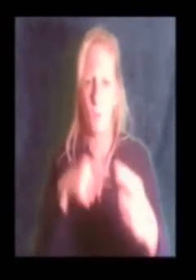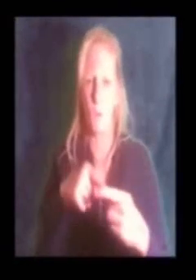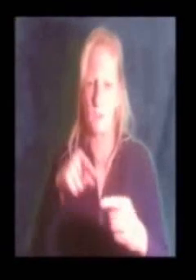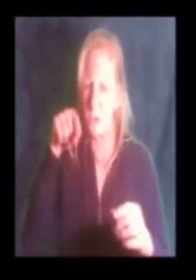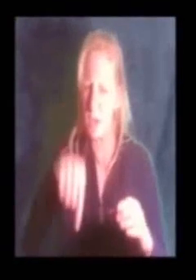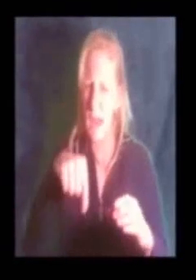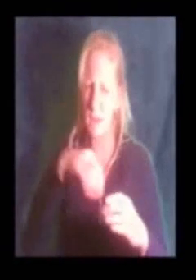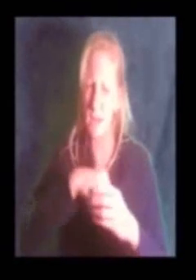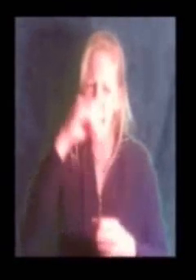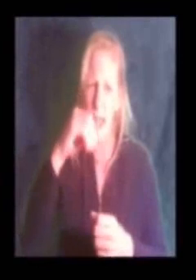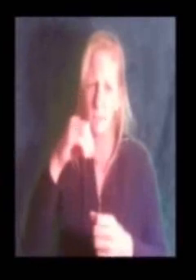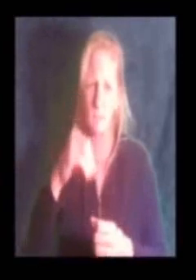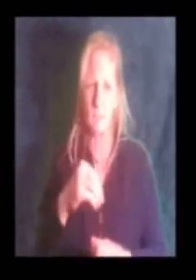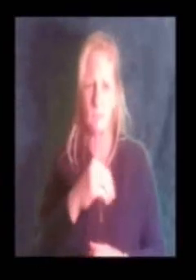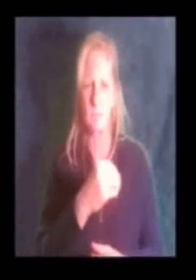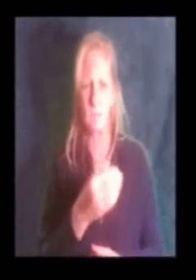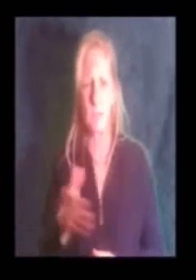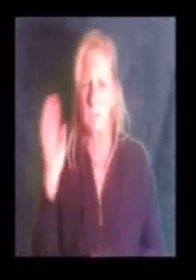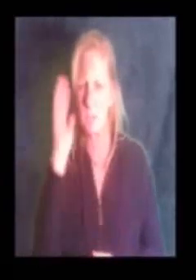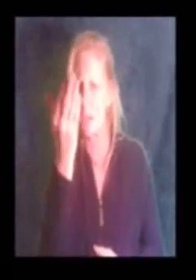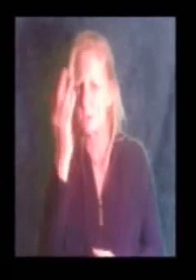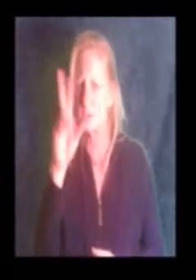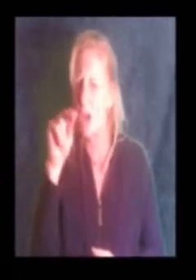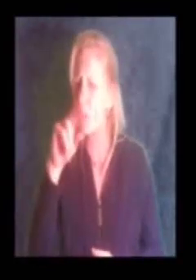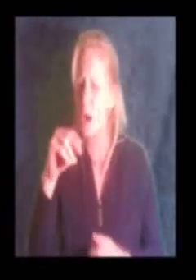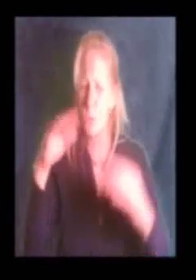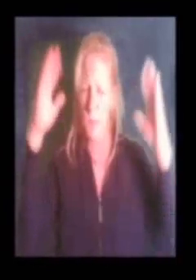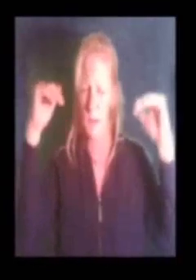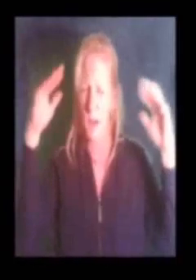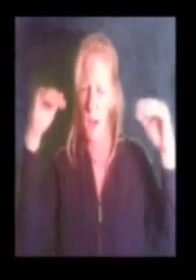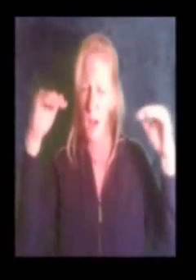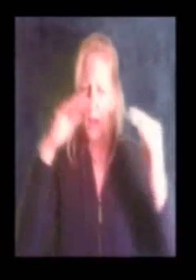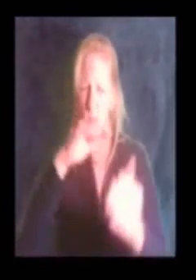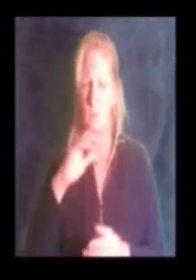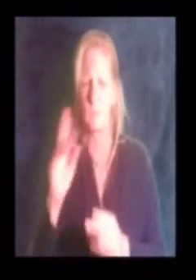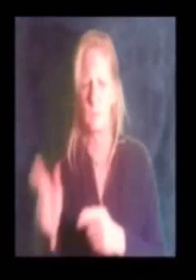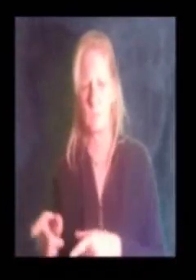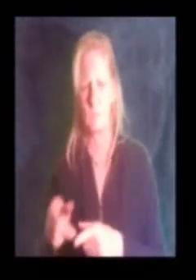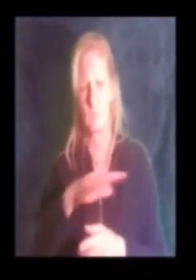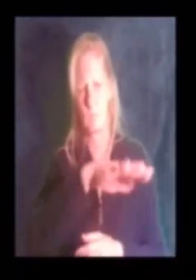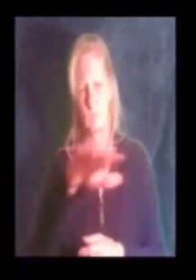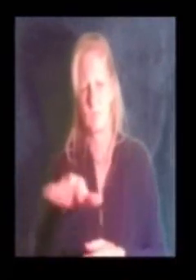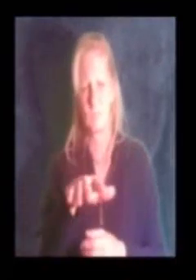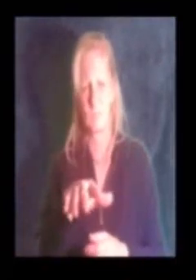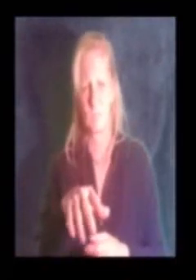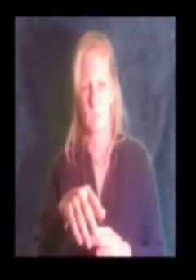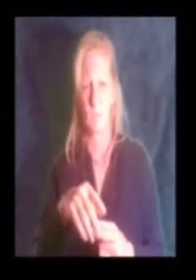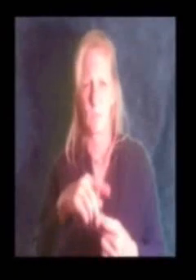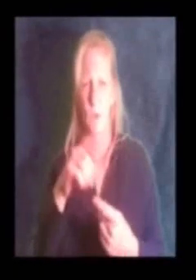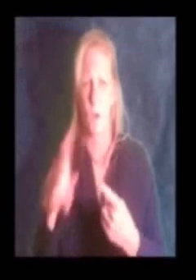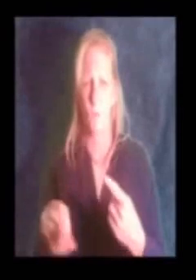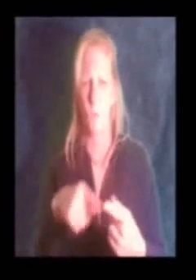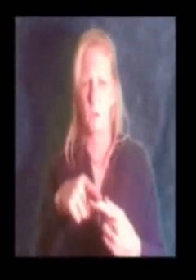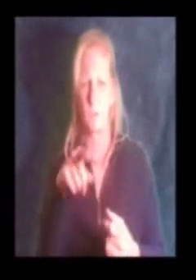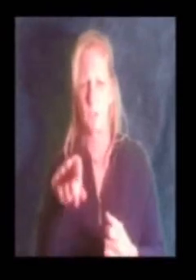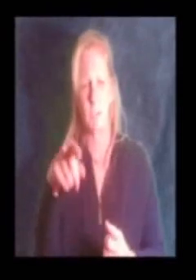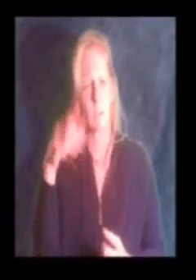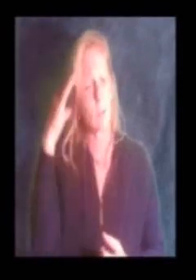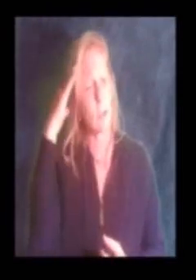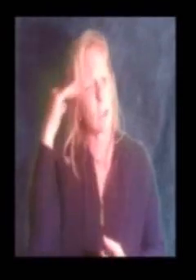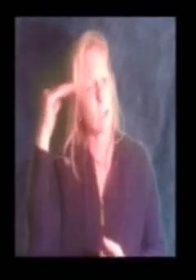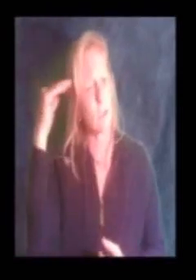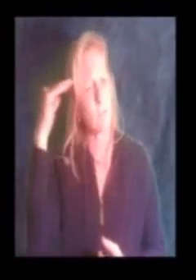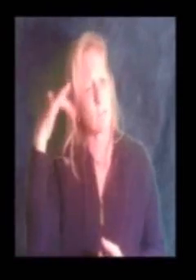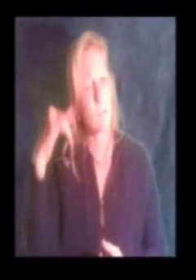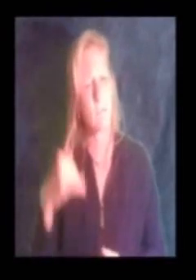When you're down and out There seems no hope at all But if you just